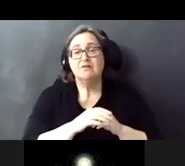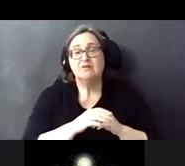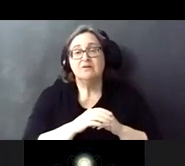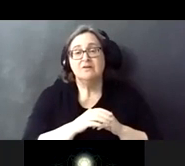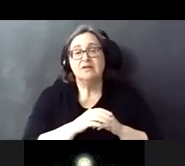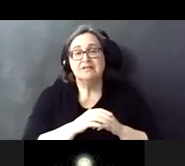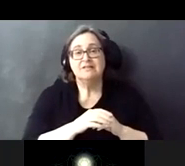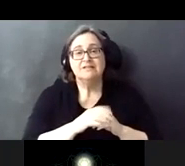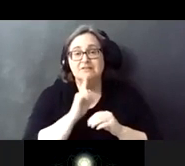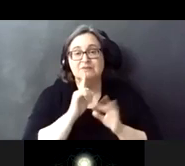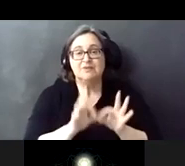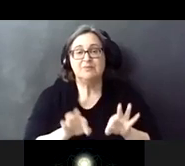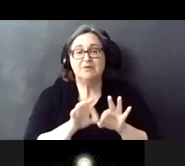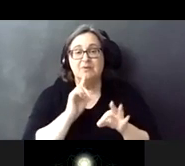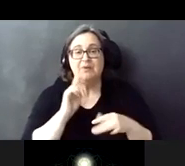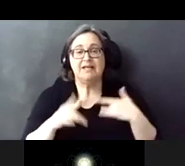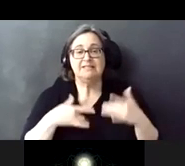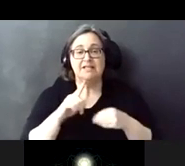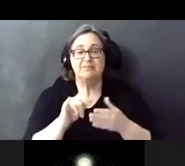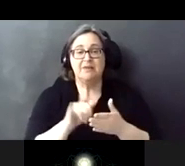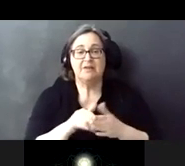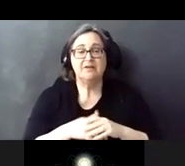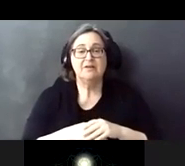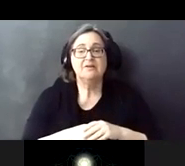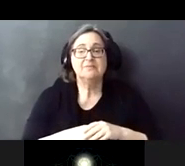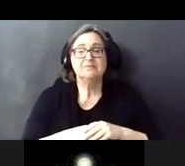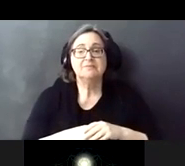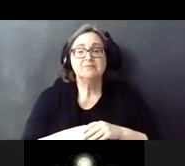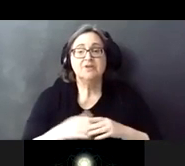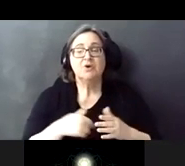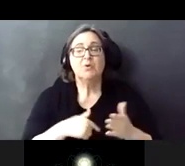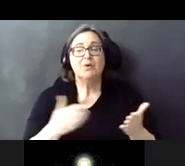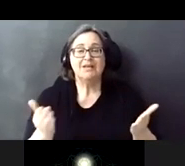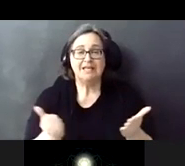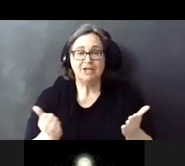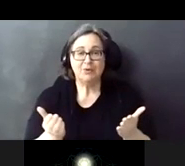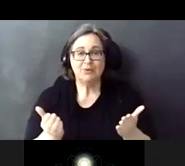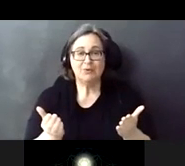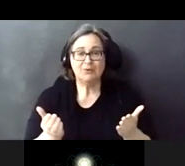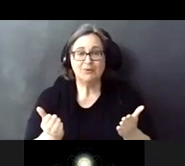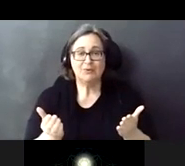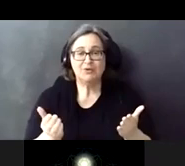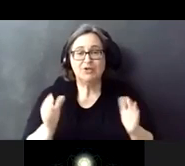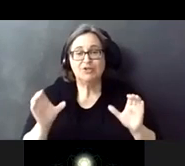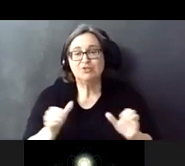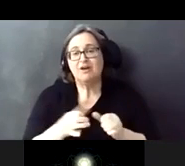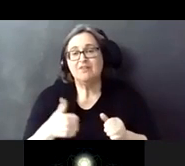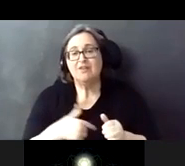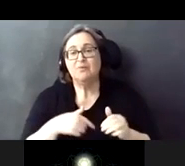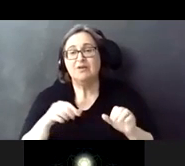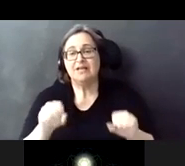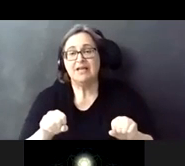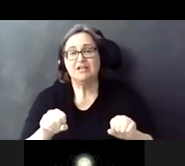I'm very, very excited about it. And we're here to do everything we can